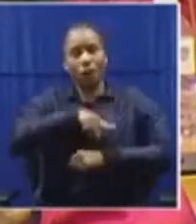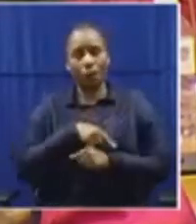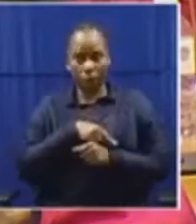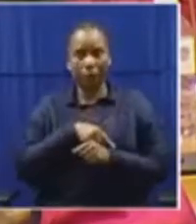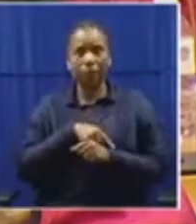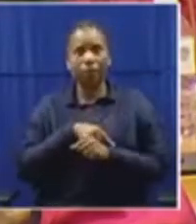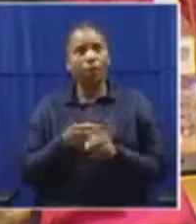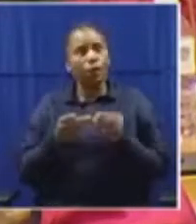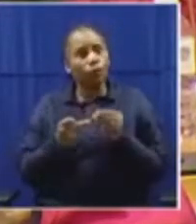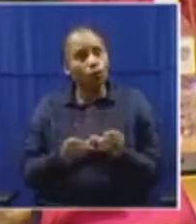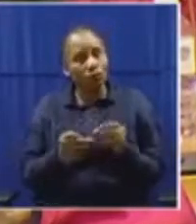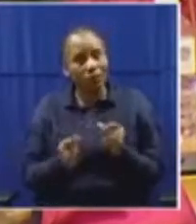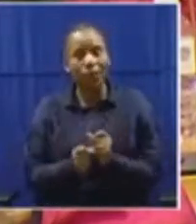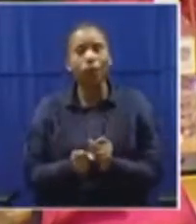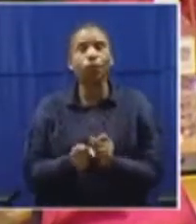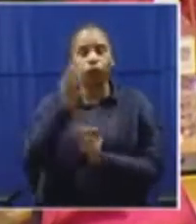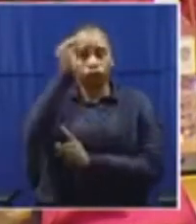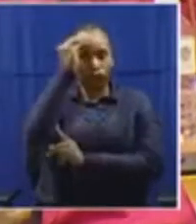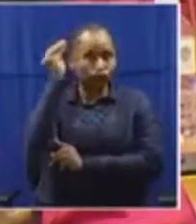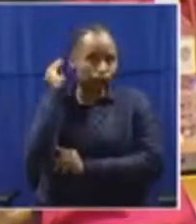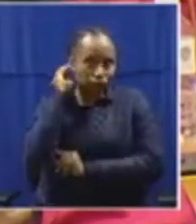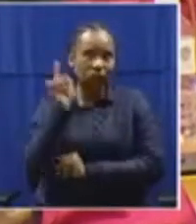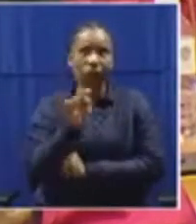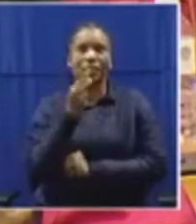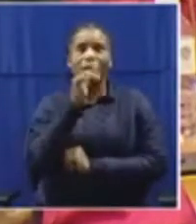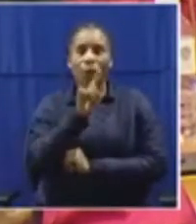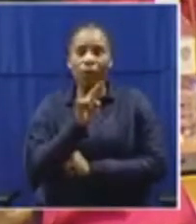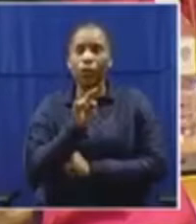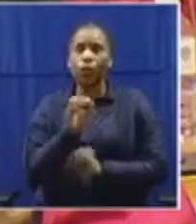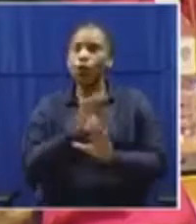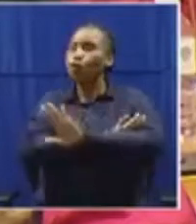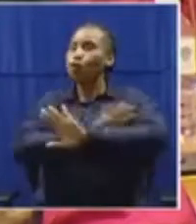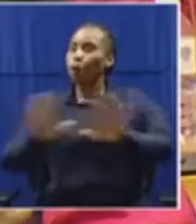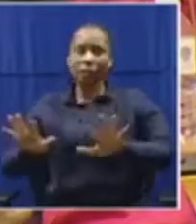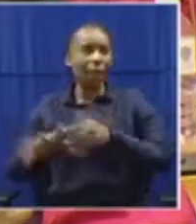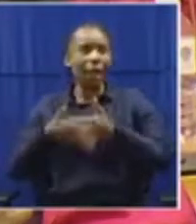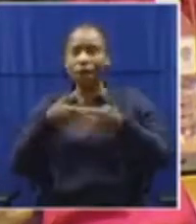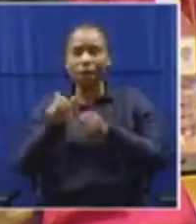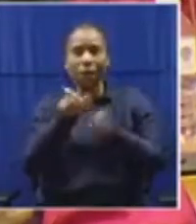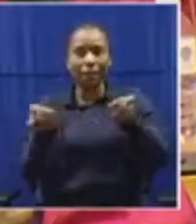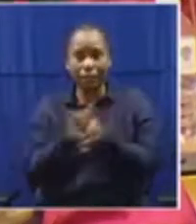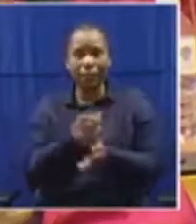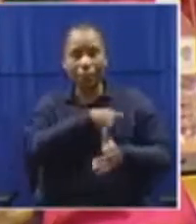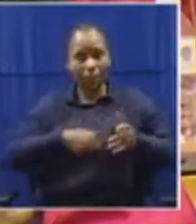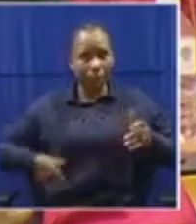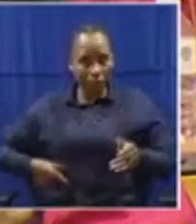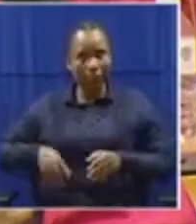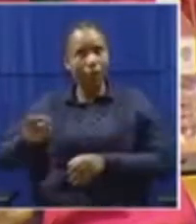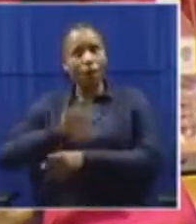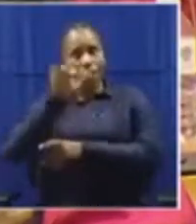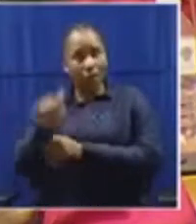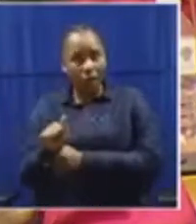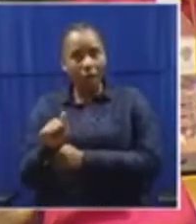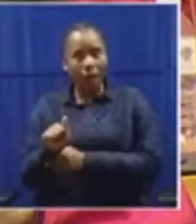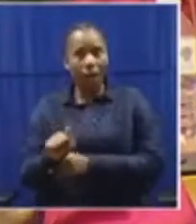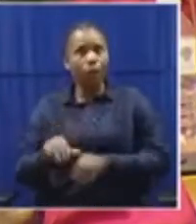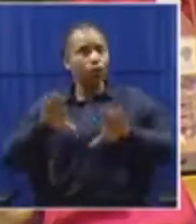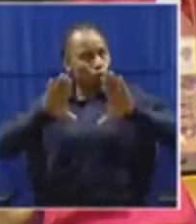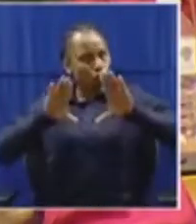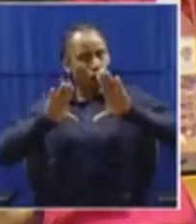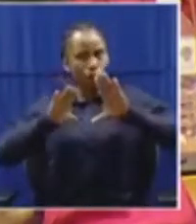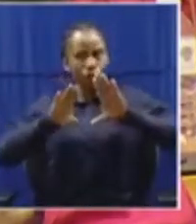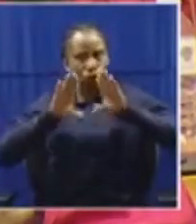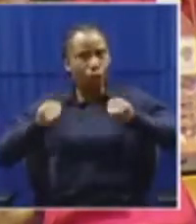you come to the reality that not everybody is a president of South Africa, and stop comparing yourself with other candidates,